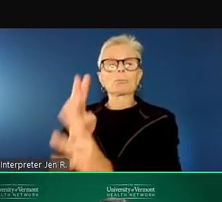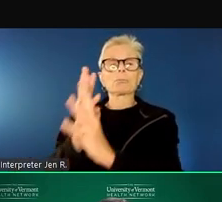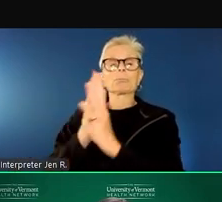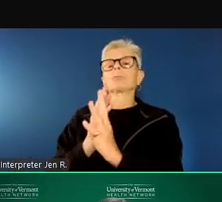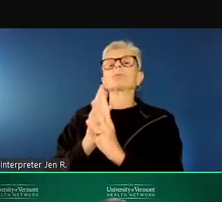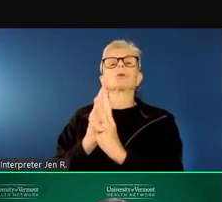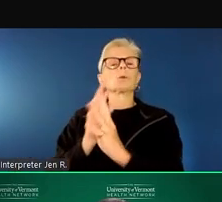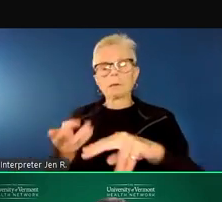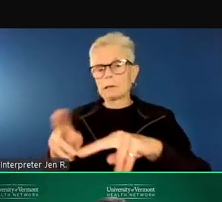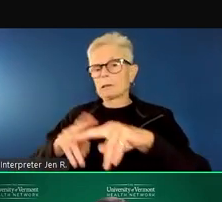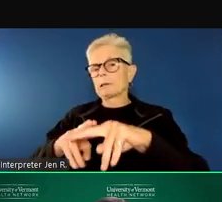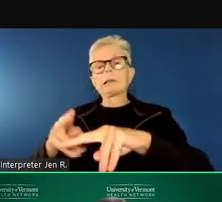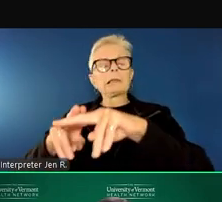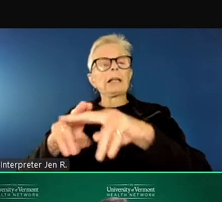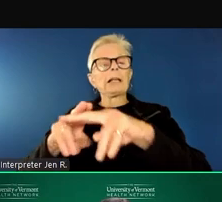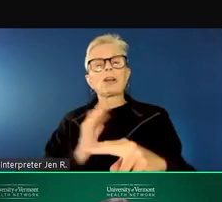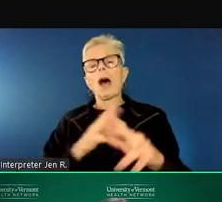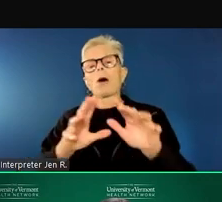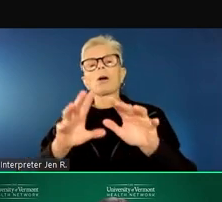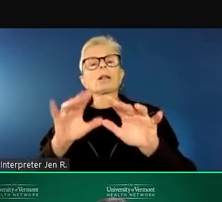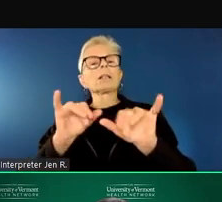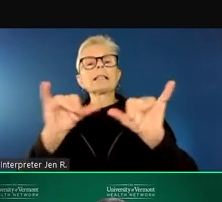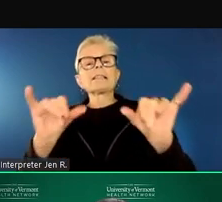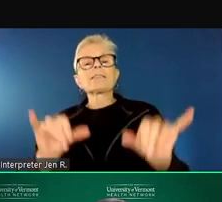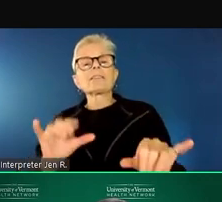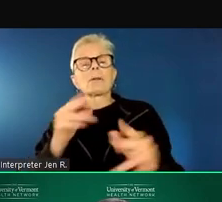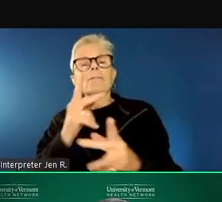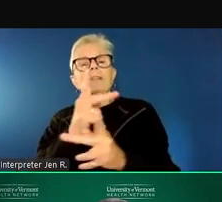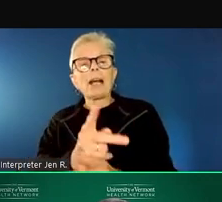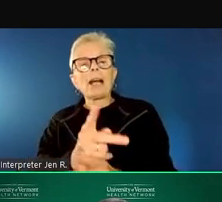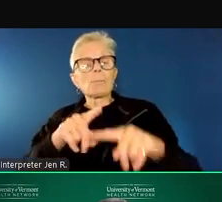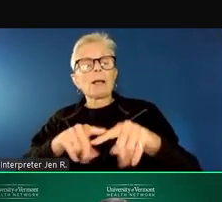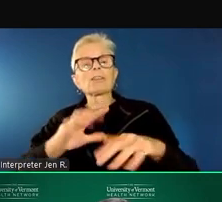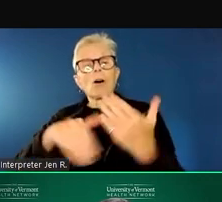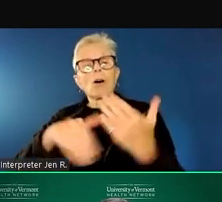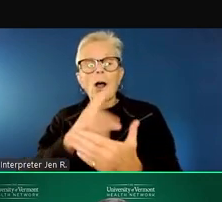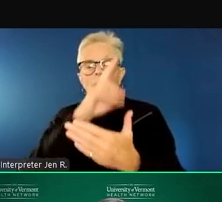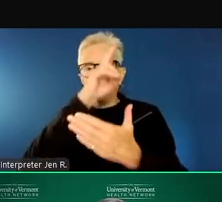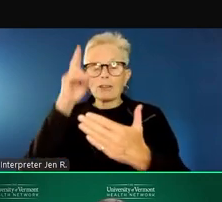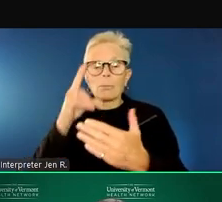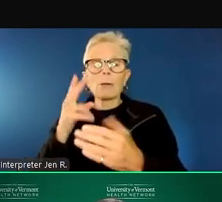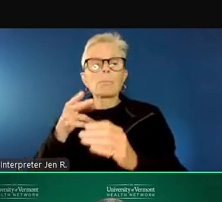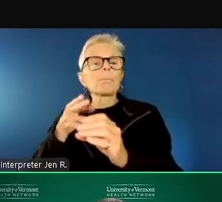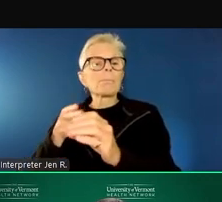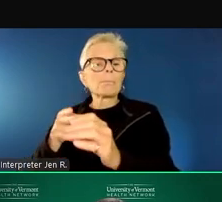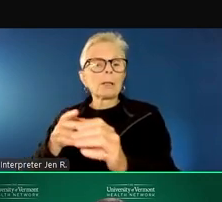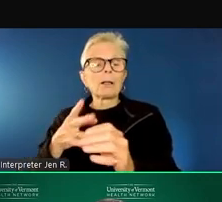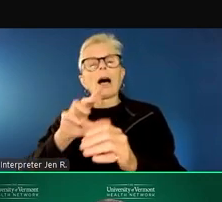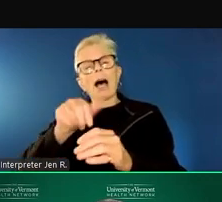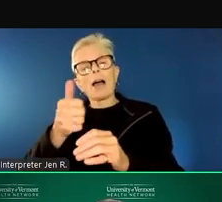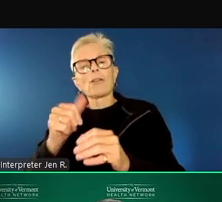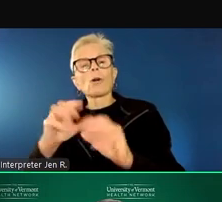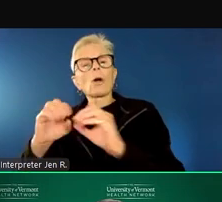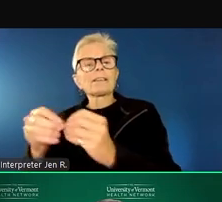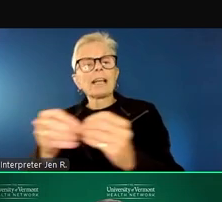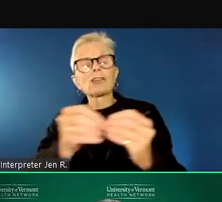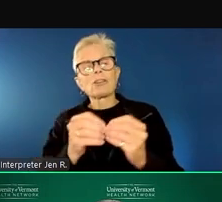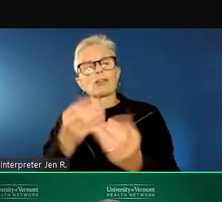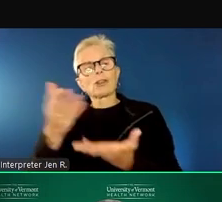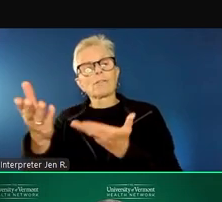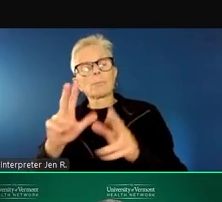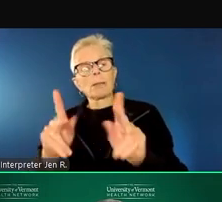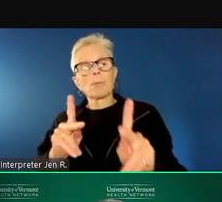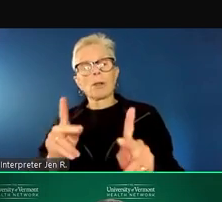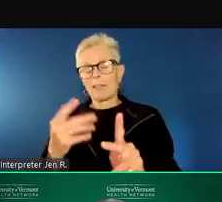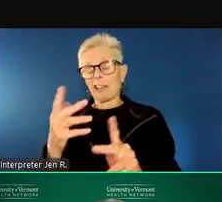system of care that is dependent on all of the participants. We had several days that summer with more